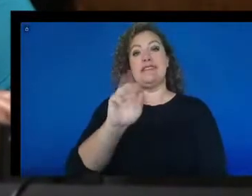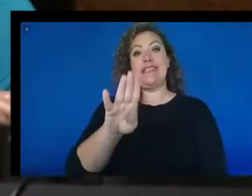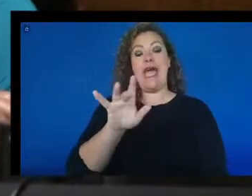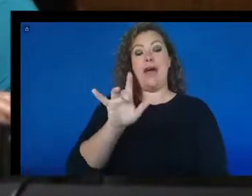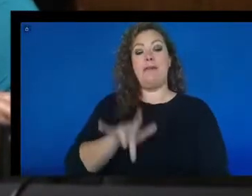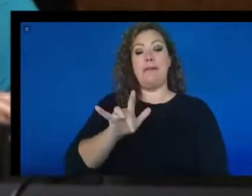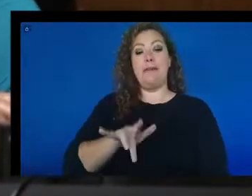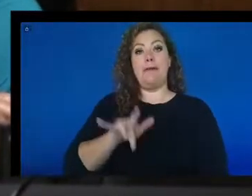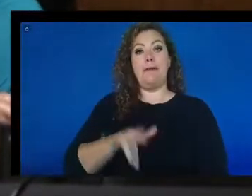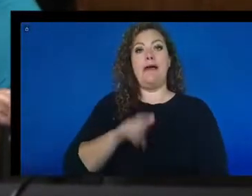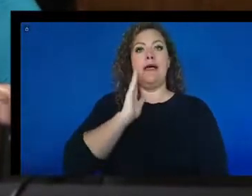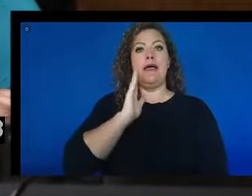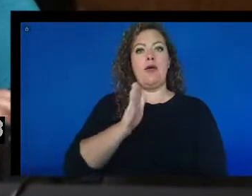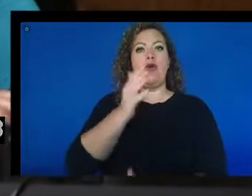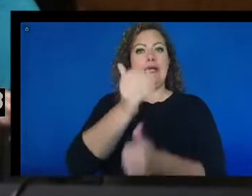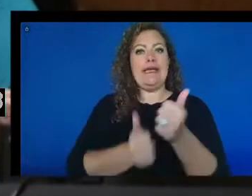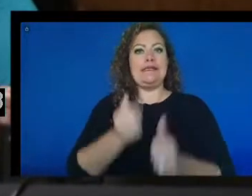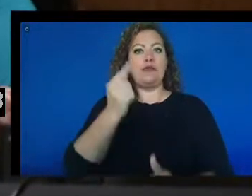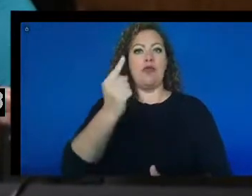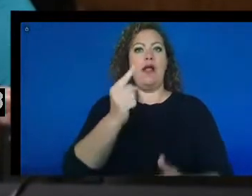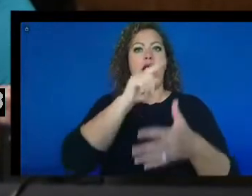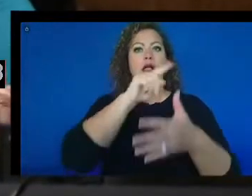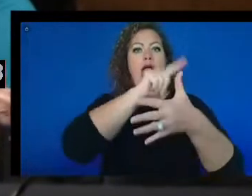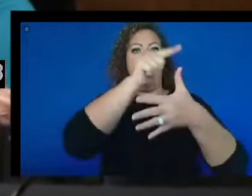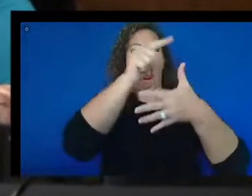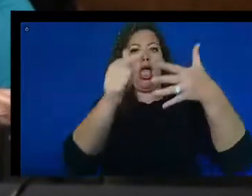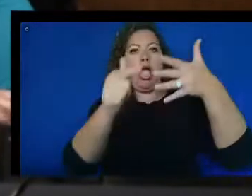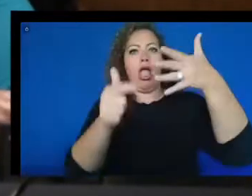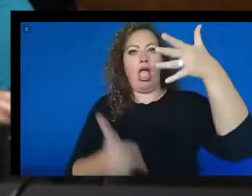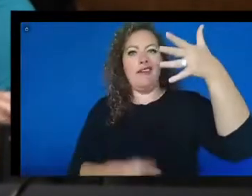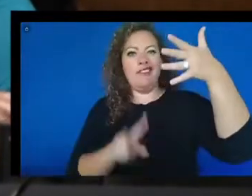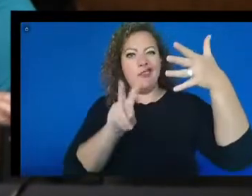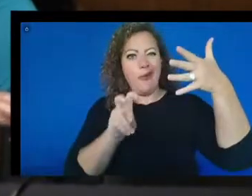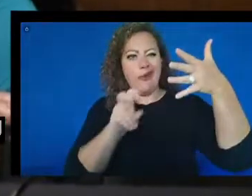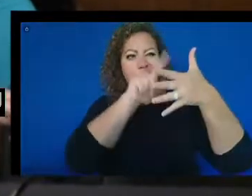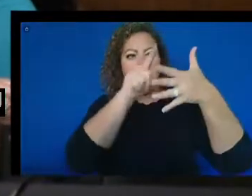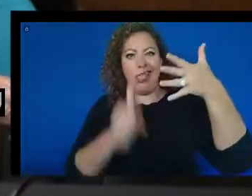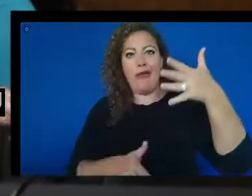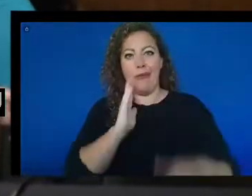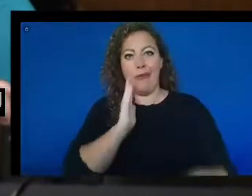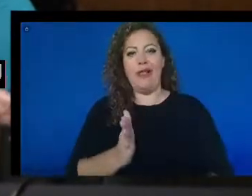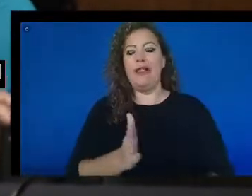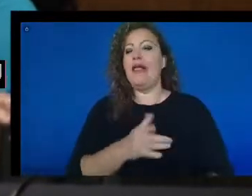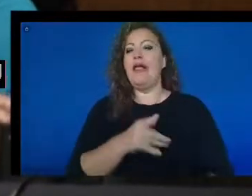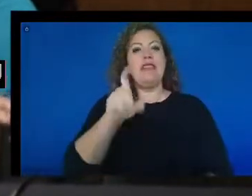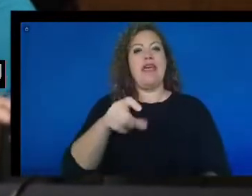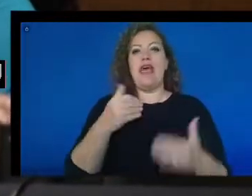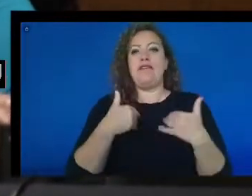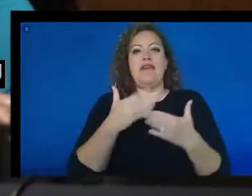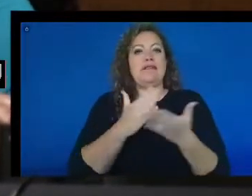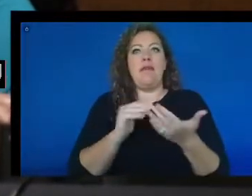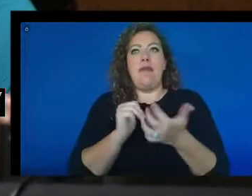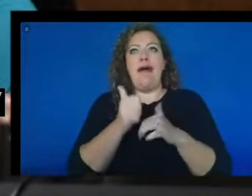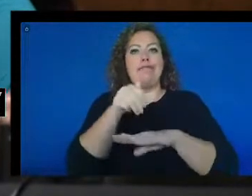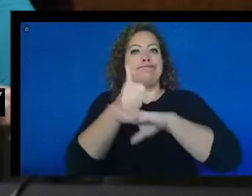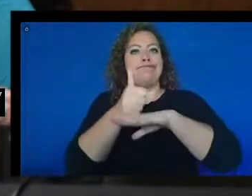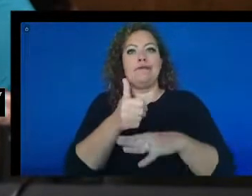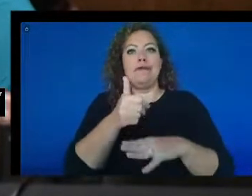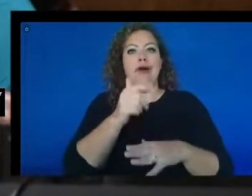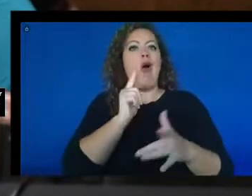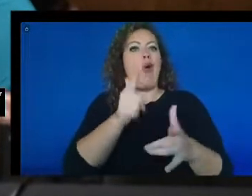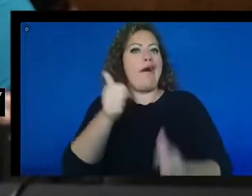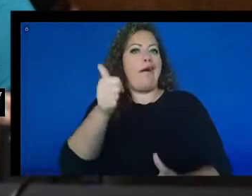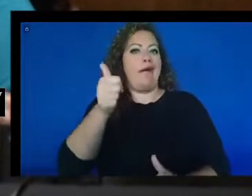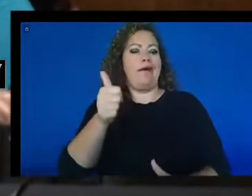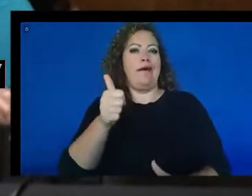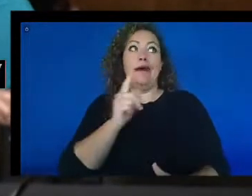So there has to be a way that you can structure it so that you can get to things very quickly to get your answer. Because, quite frankly, time